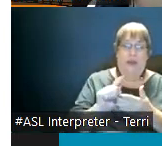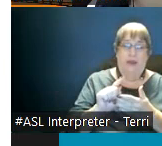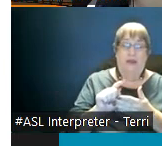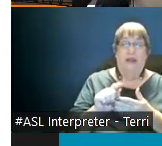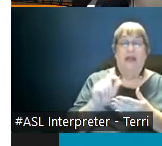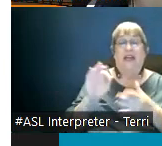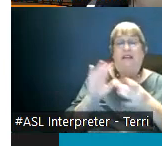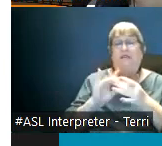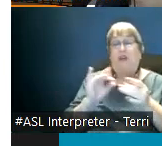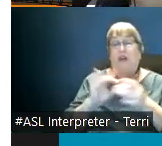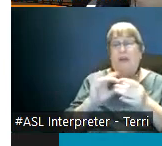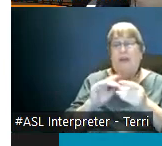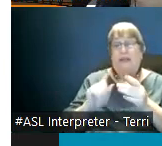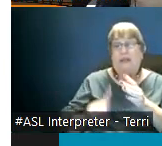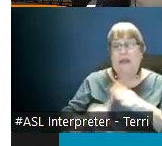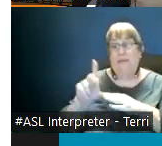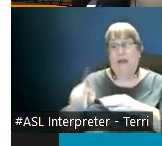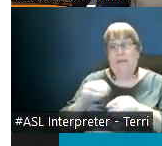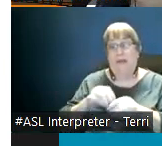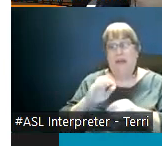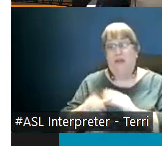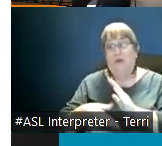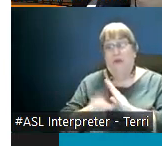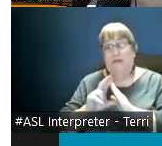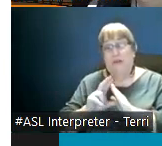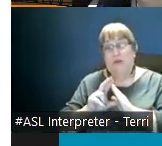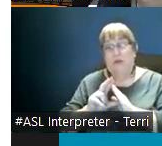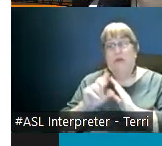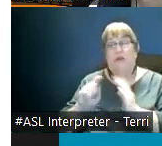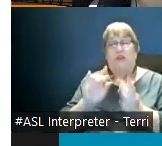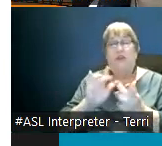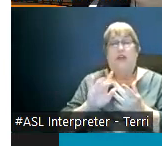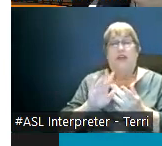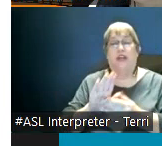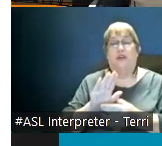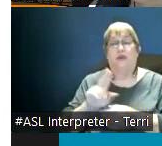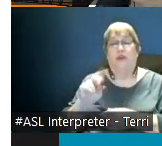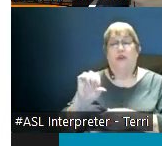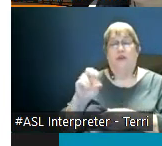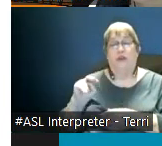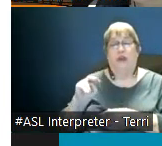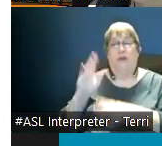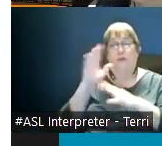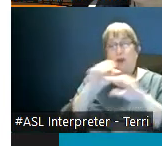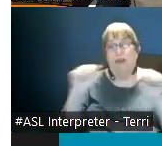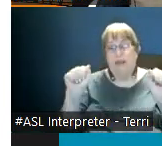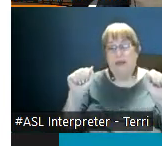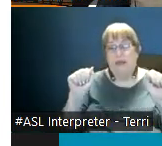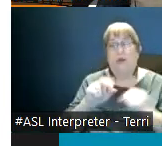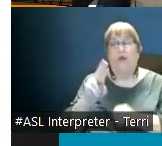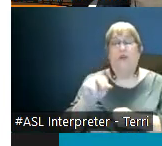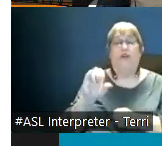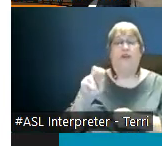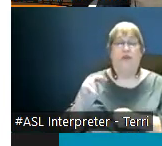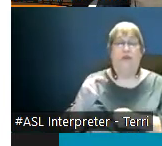your review from outside that week you should contact your union president or union rep this is something that we would